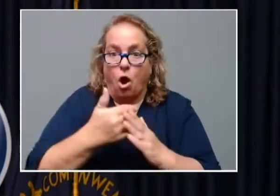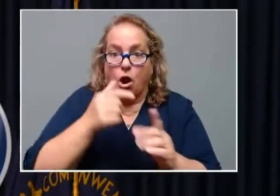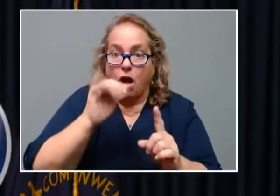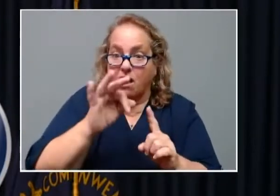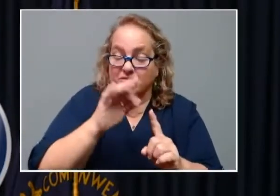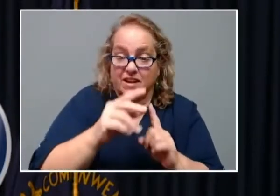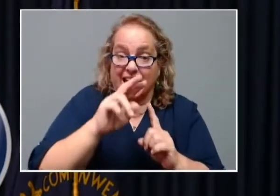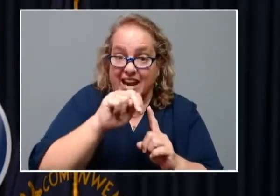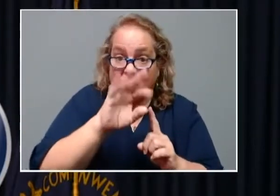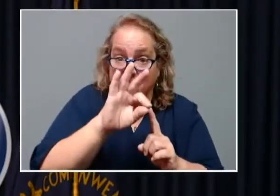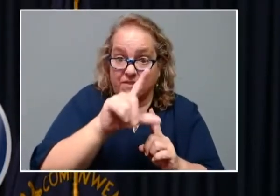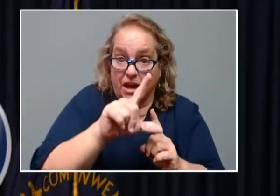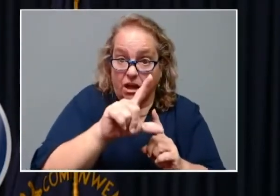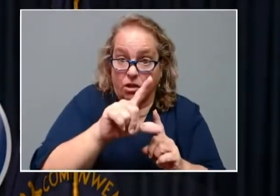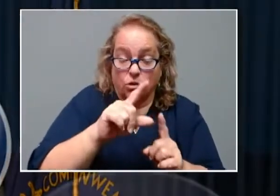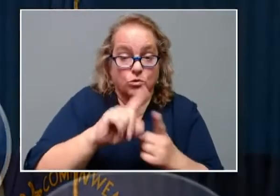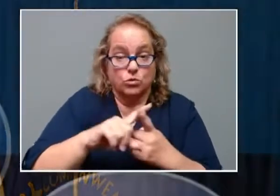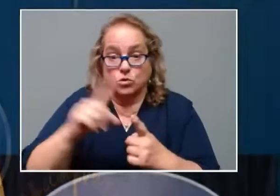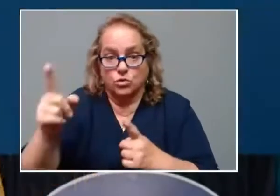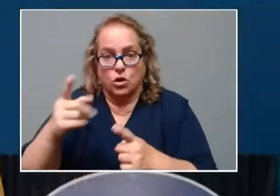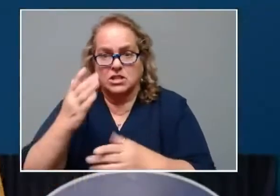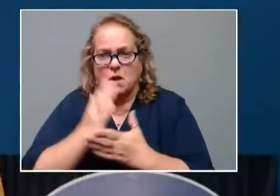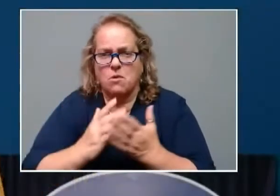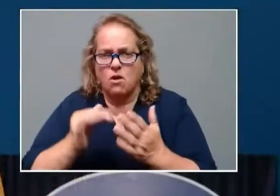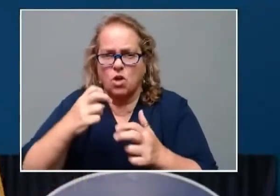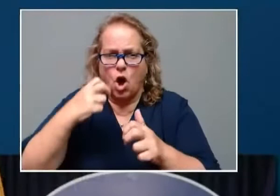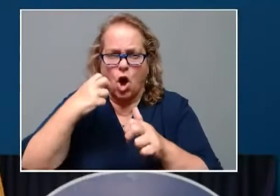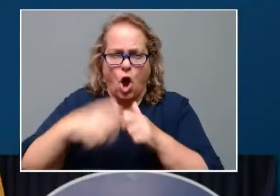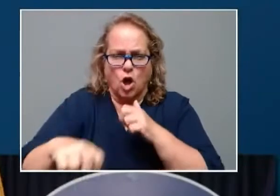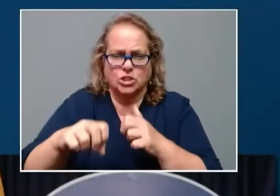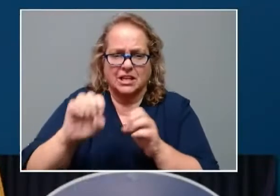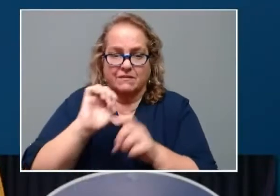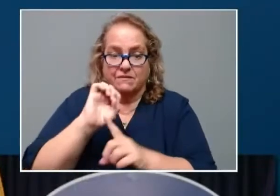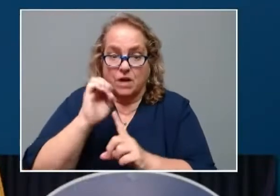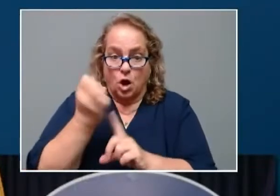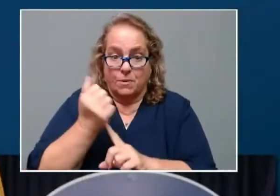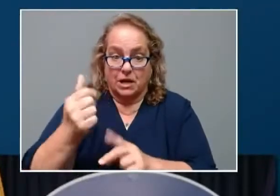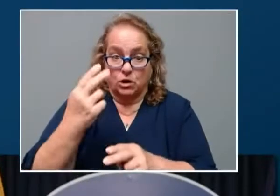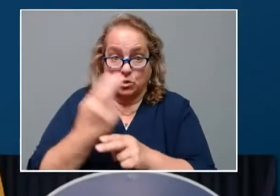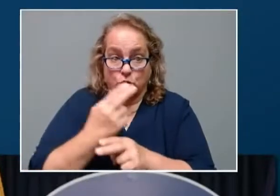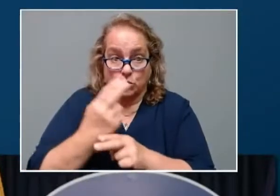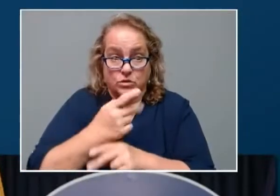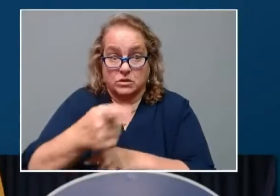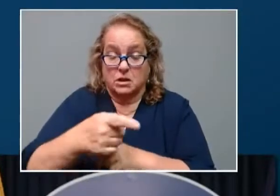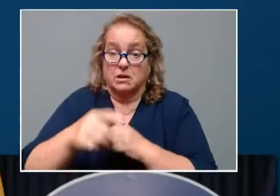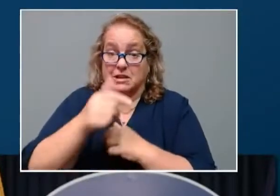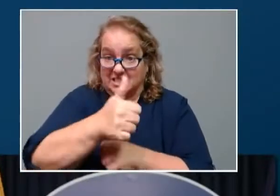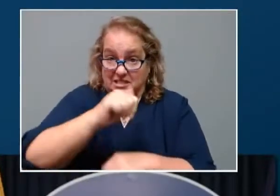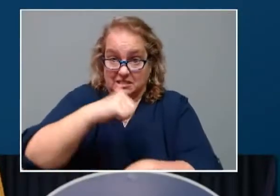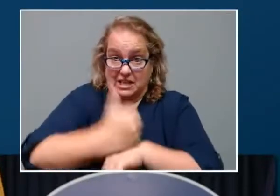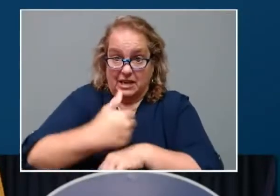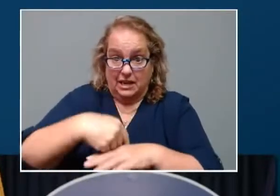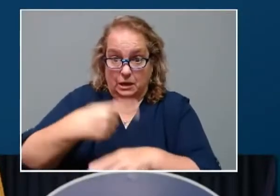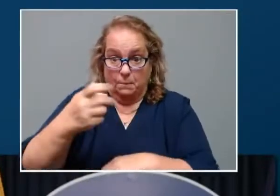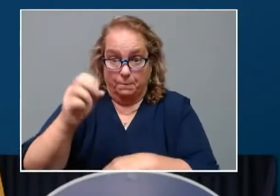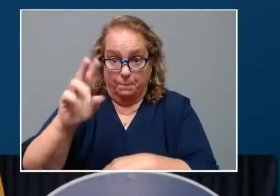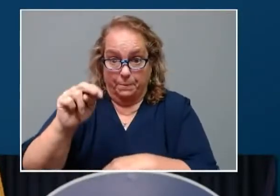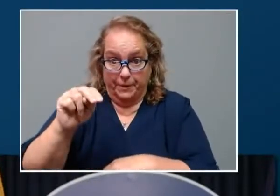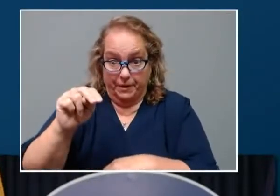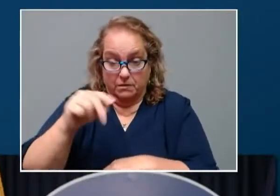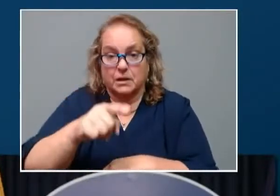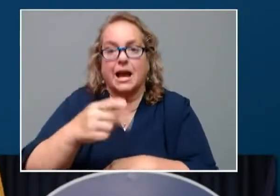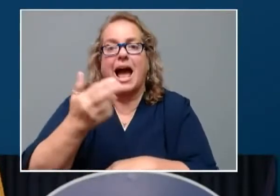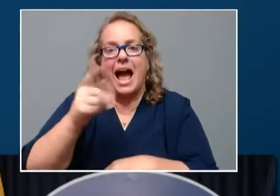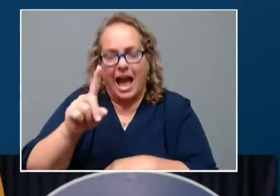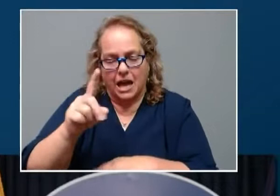and most challenging environments. Based in Pennsylvania, Ragent has a presence and has had a presence in Moorhead since